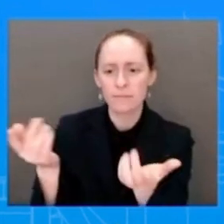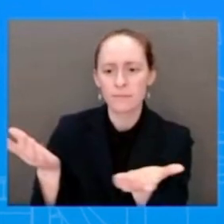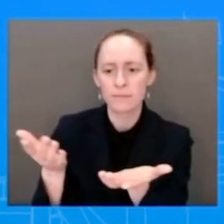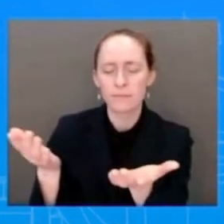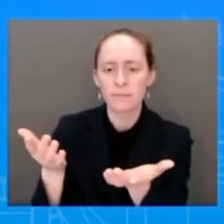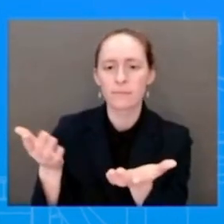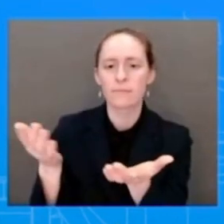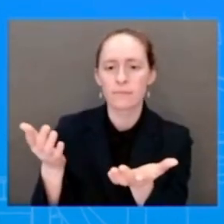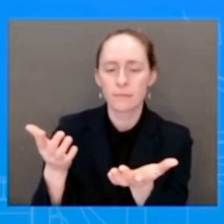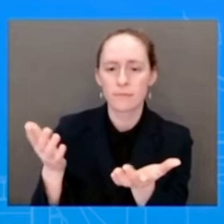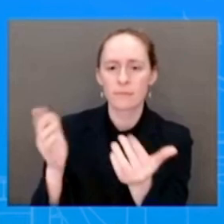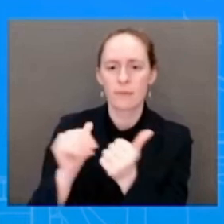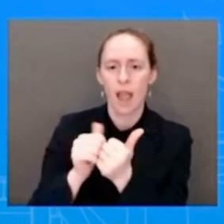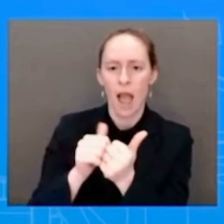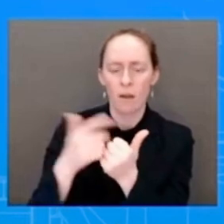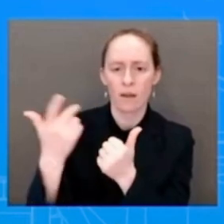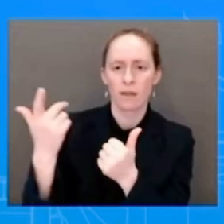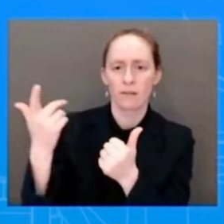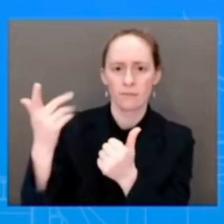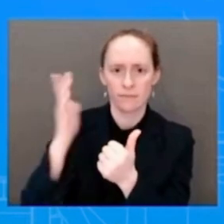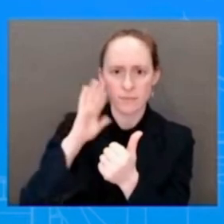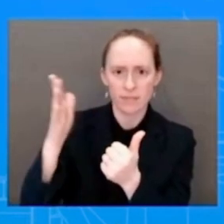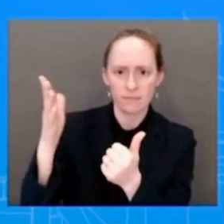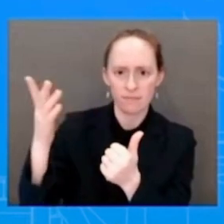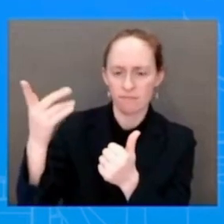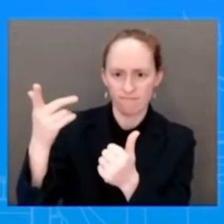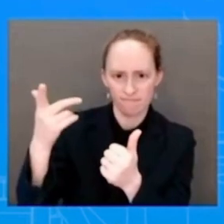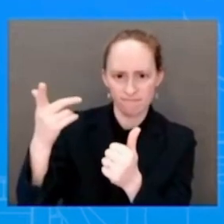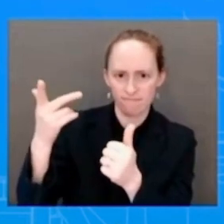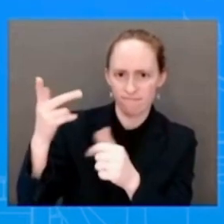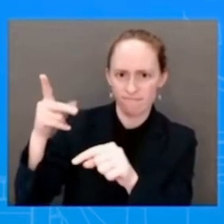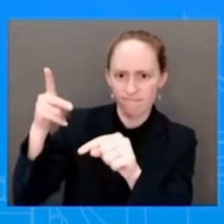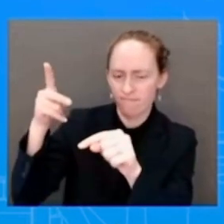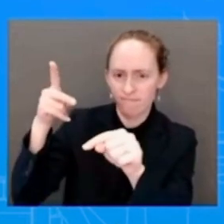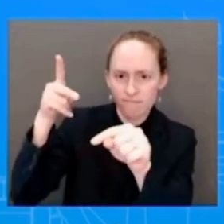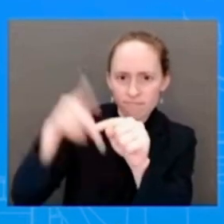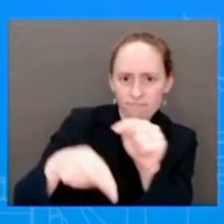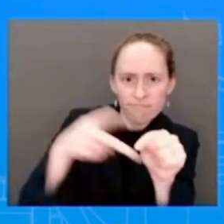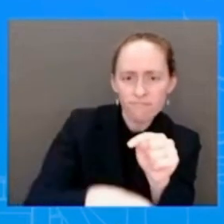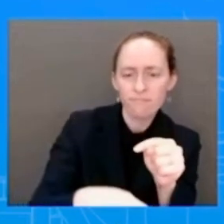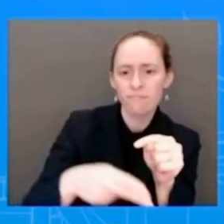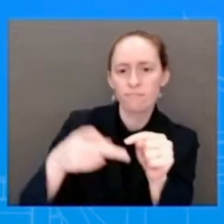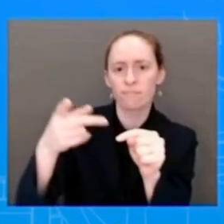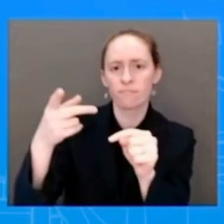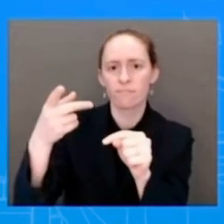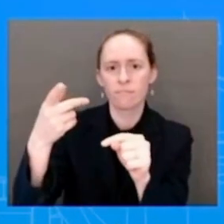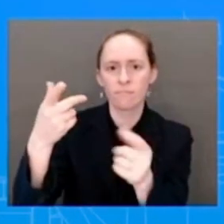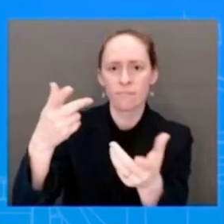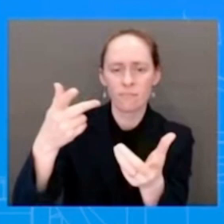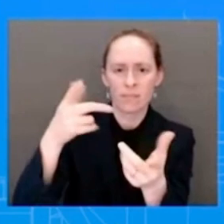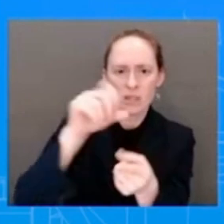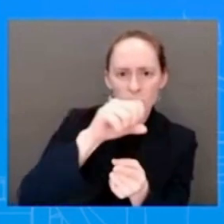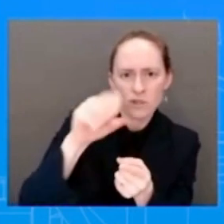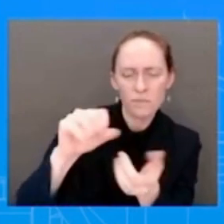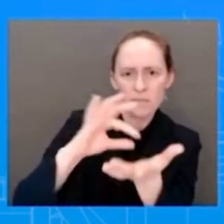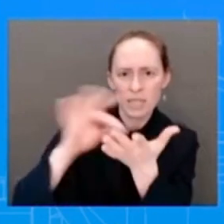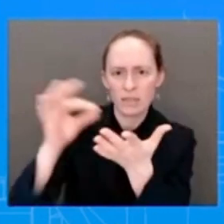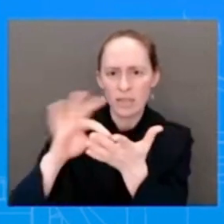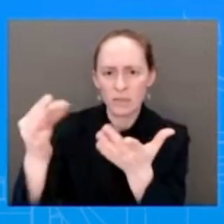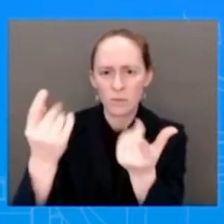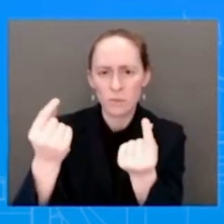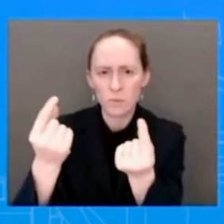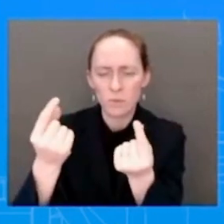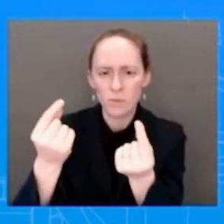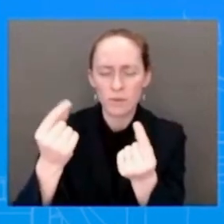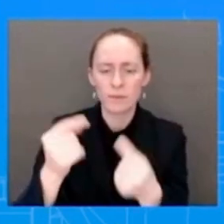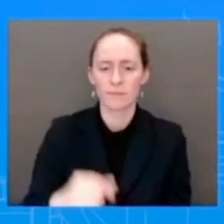money? So, look, we're going to continue to ask, not going to get into hypotheticals about what